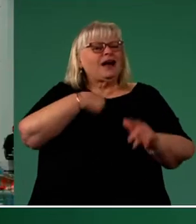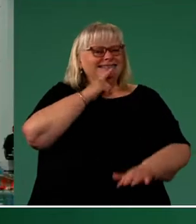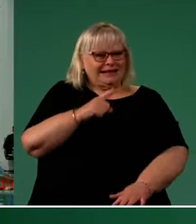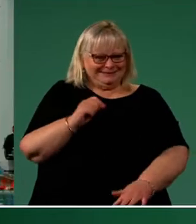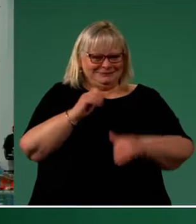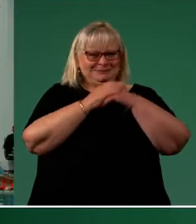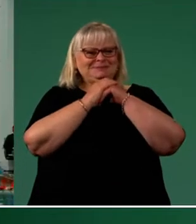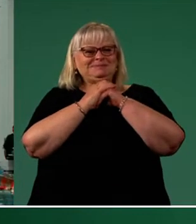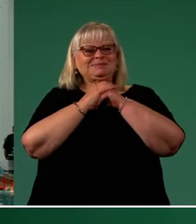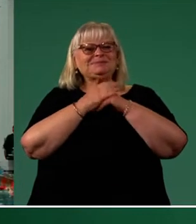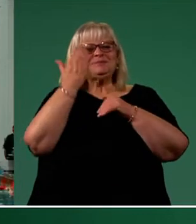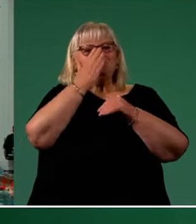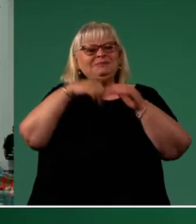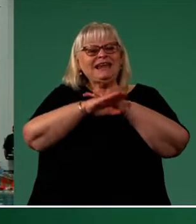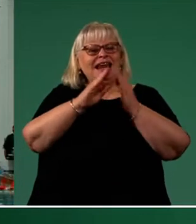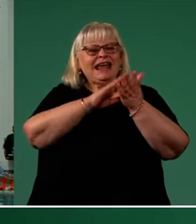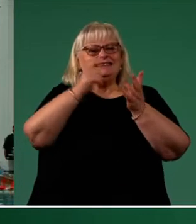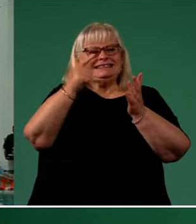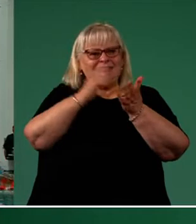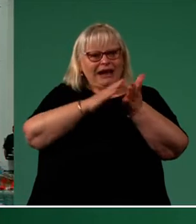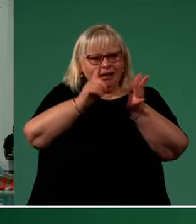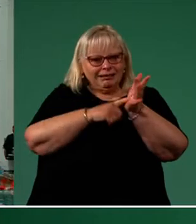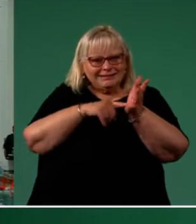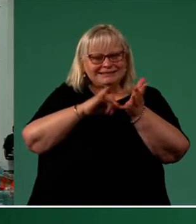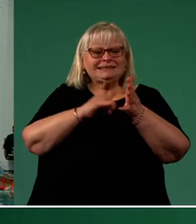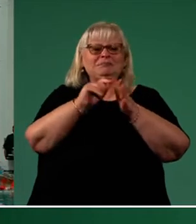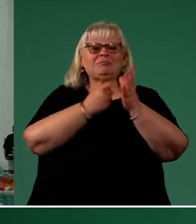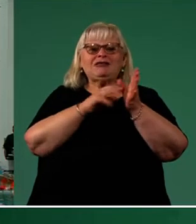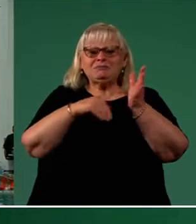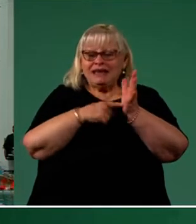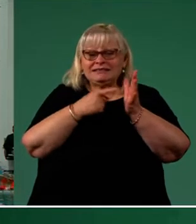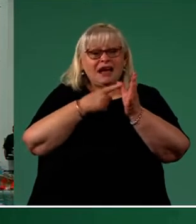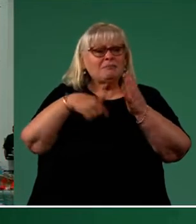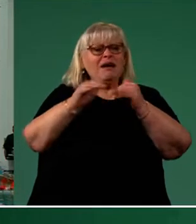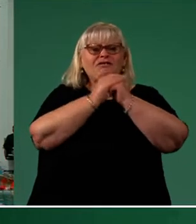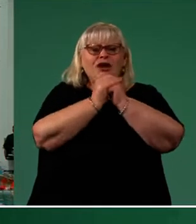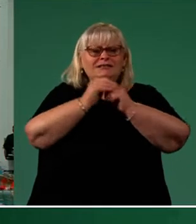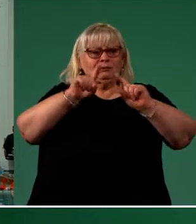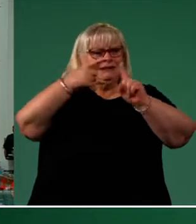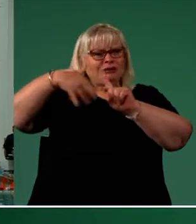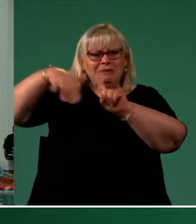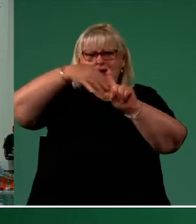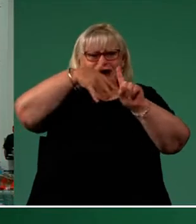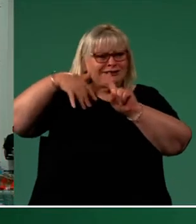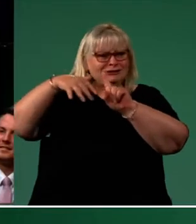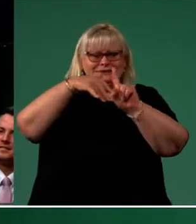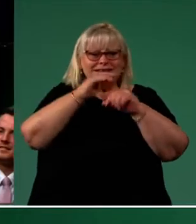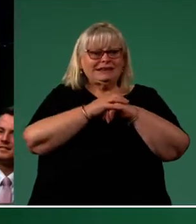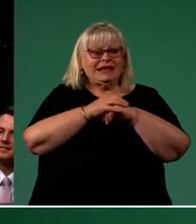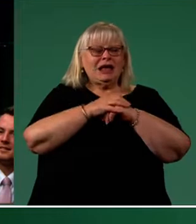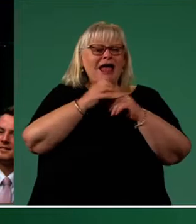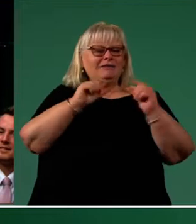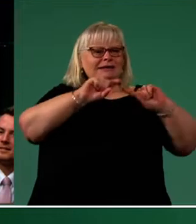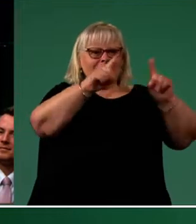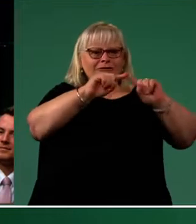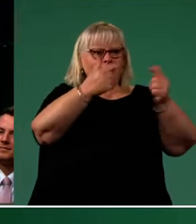Schooled in Seven Hills and Parramatta, I made friends with people of all backgrounds. I'd spend my weeknights and weekends at homes where a